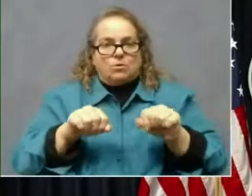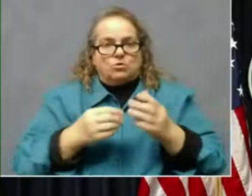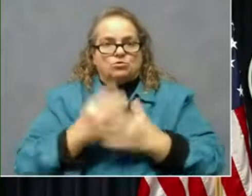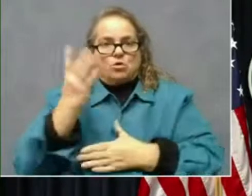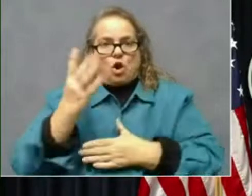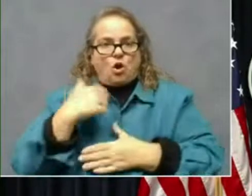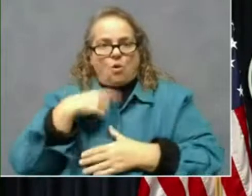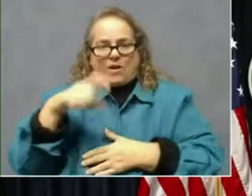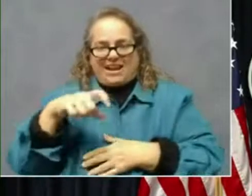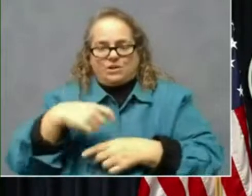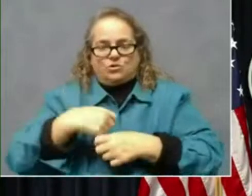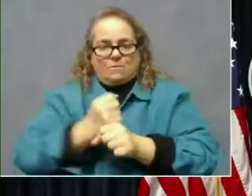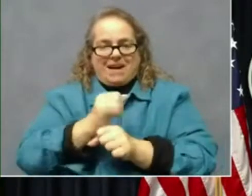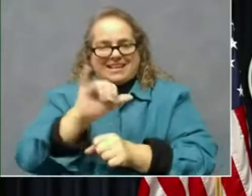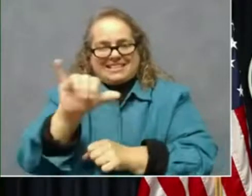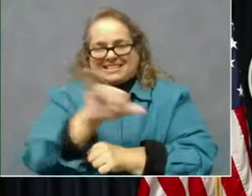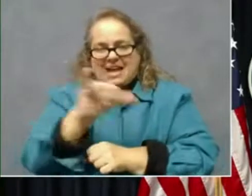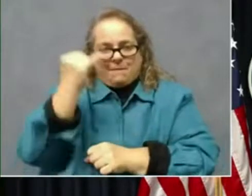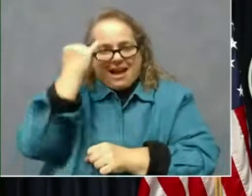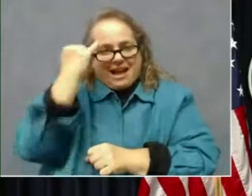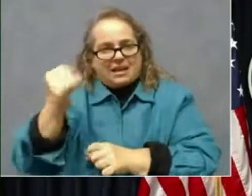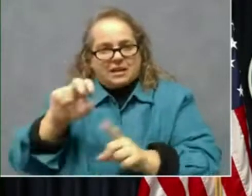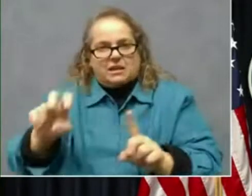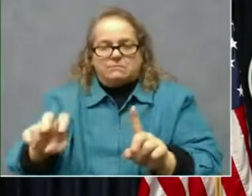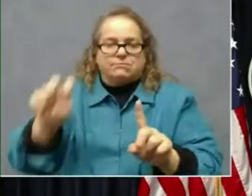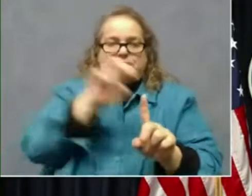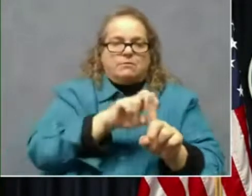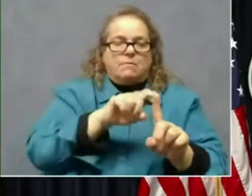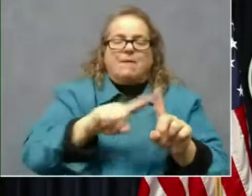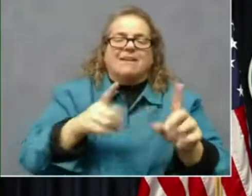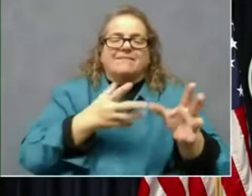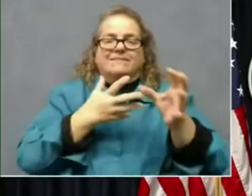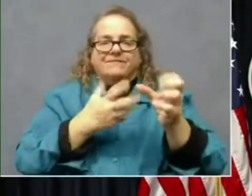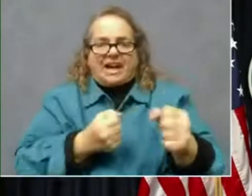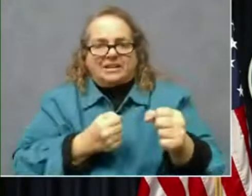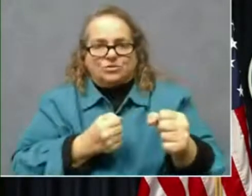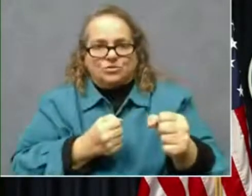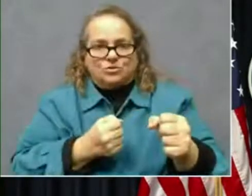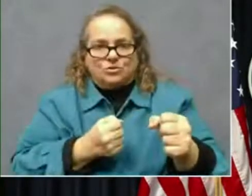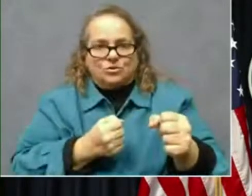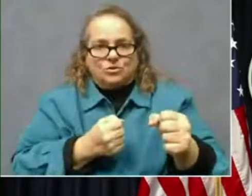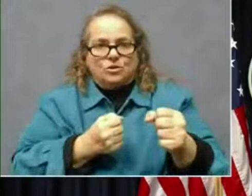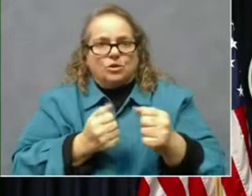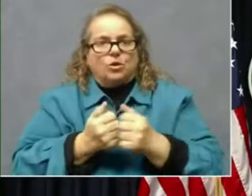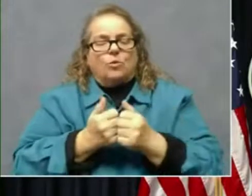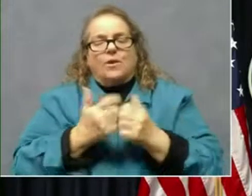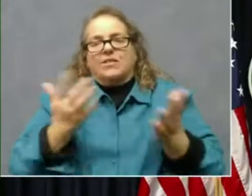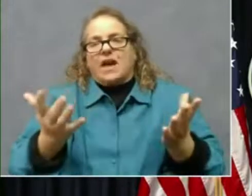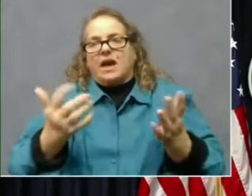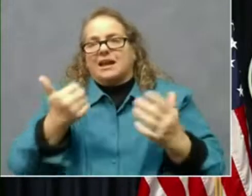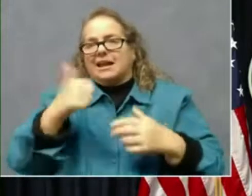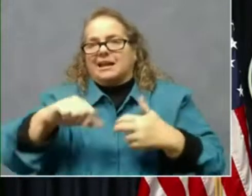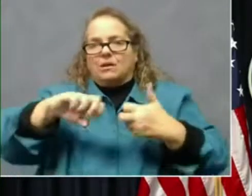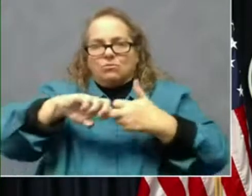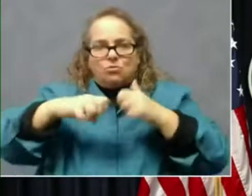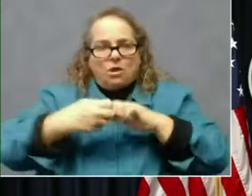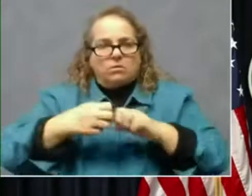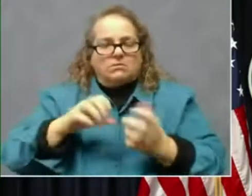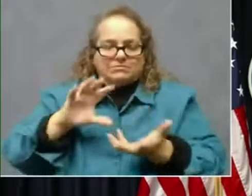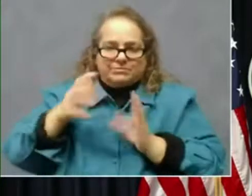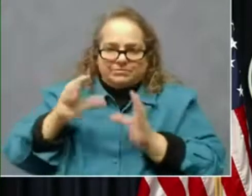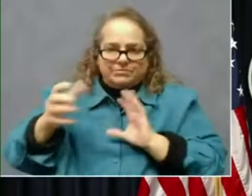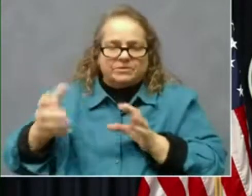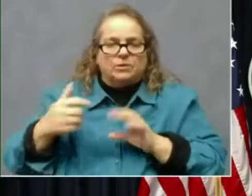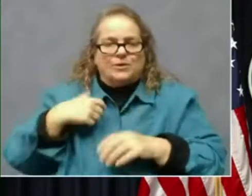jump, but we need to make it faster. We need to make it without the bugs. We need to make it with everything that we